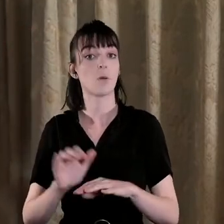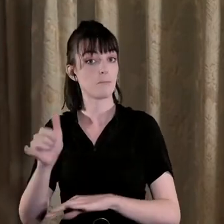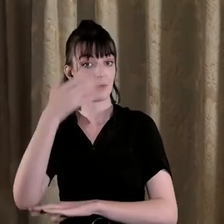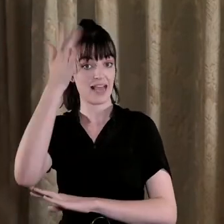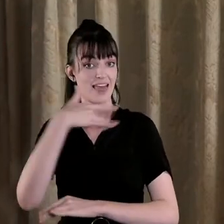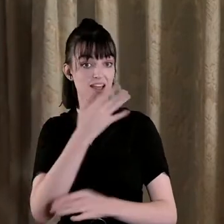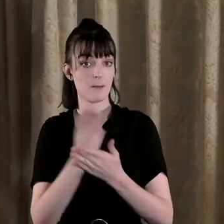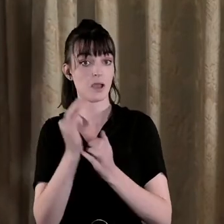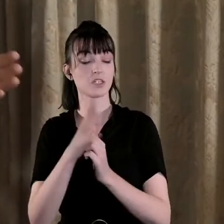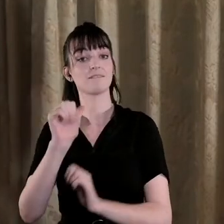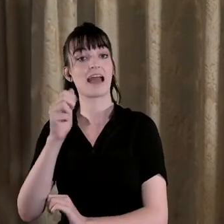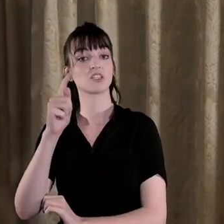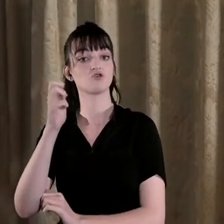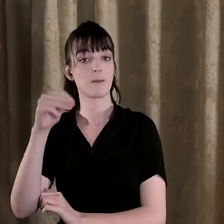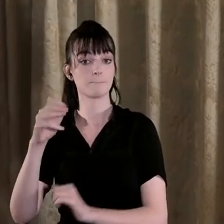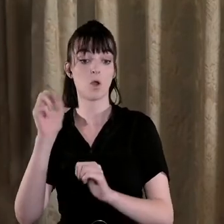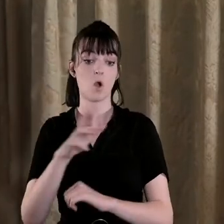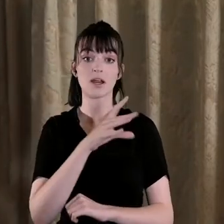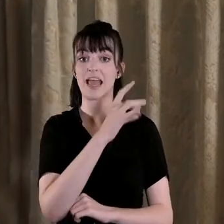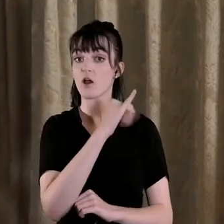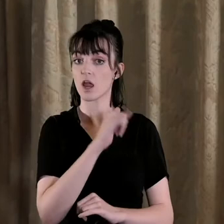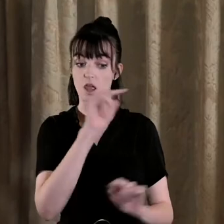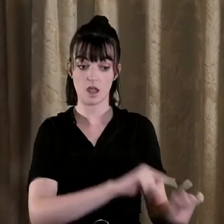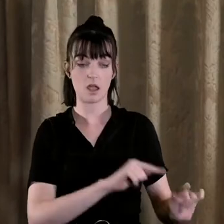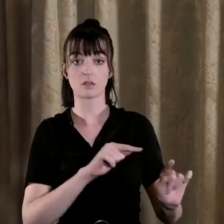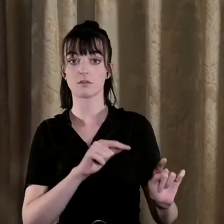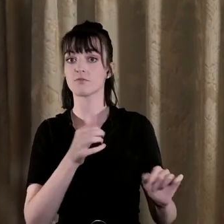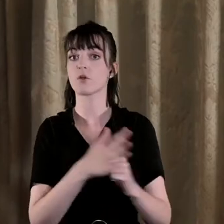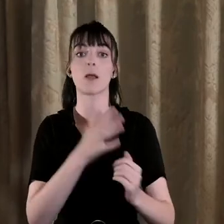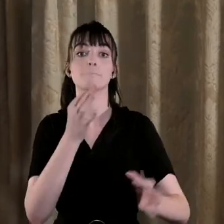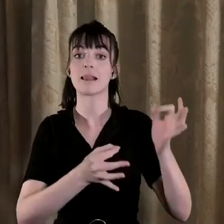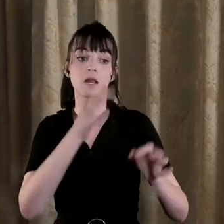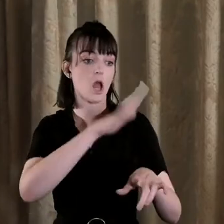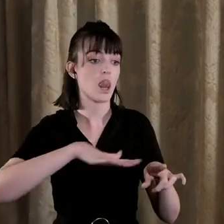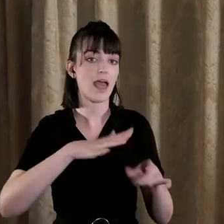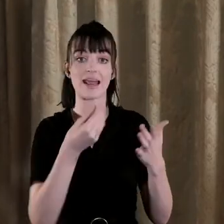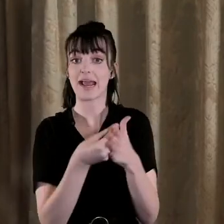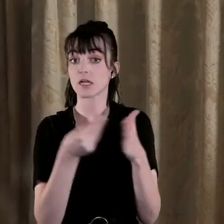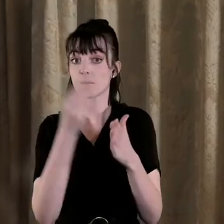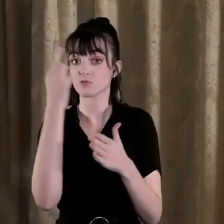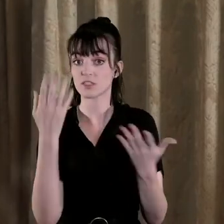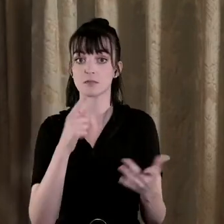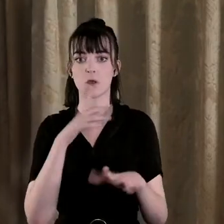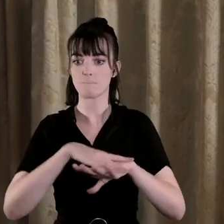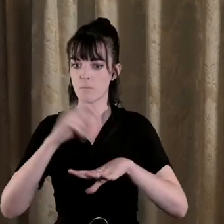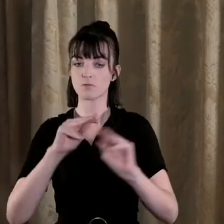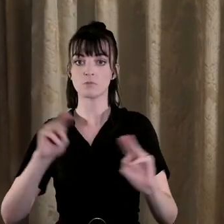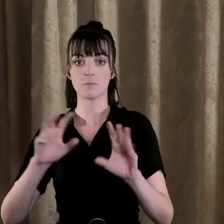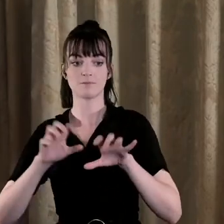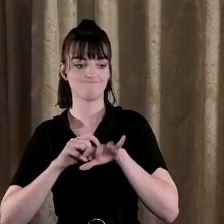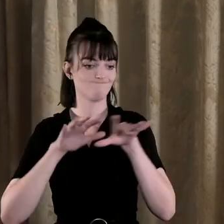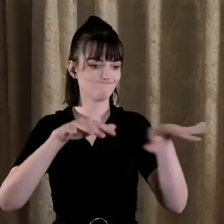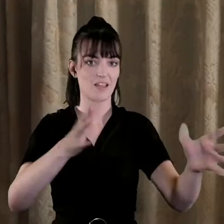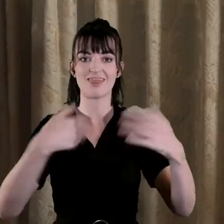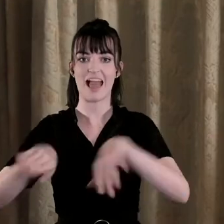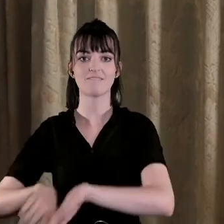or whether it's down in Kerry for a combination of political and economic reasons where most people have effectively left so I